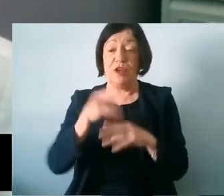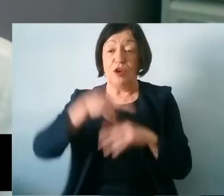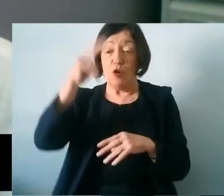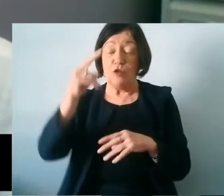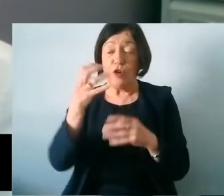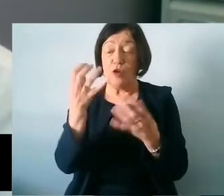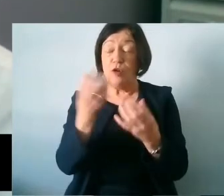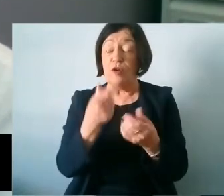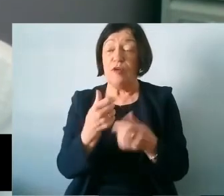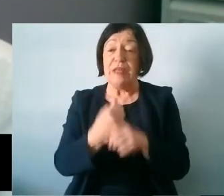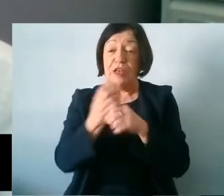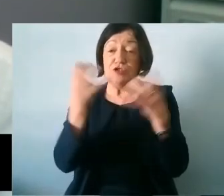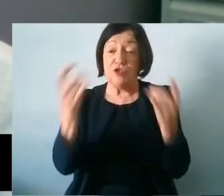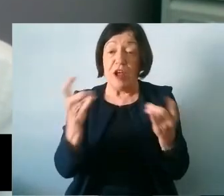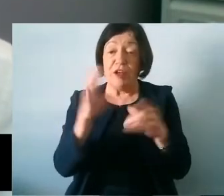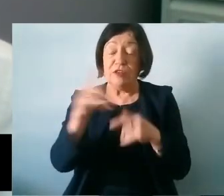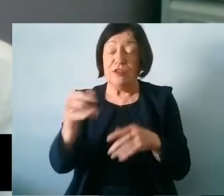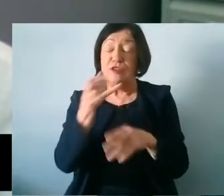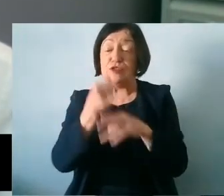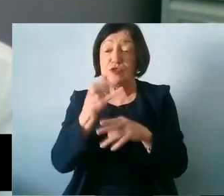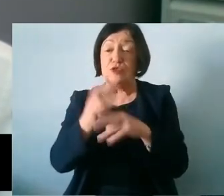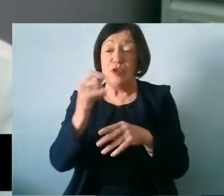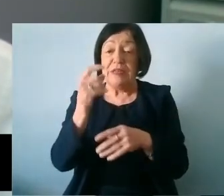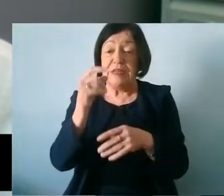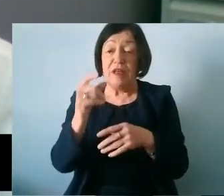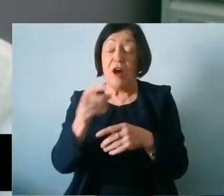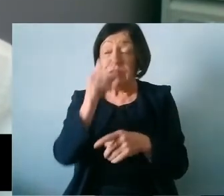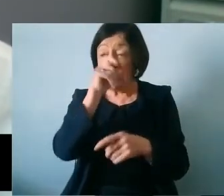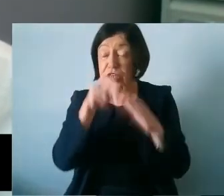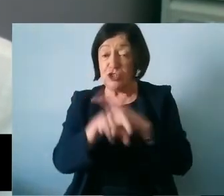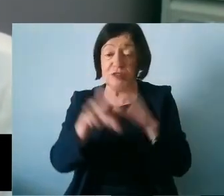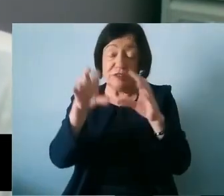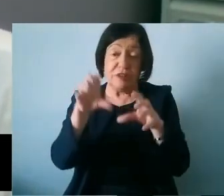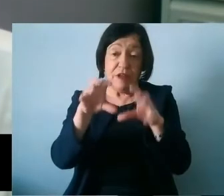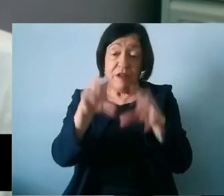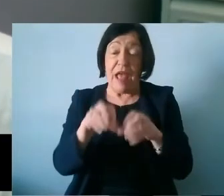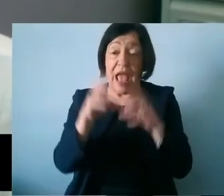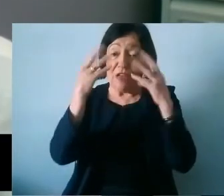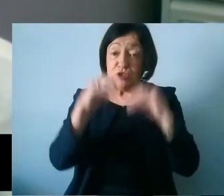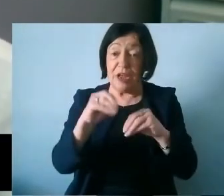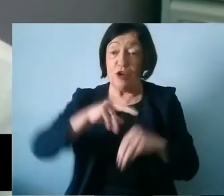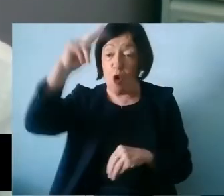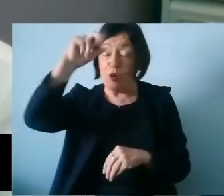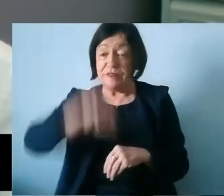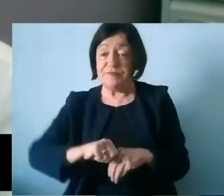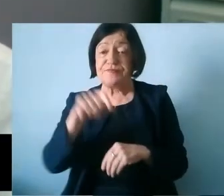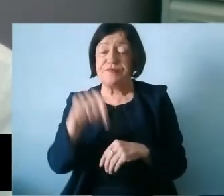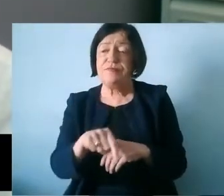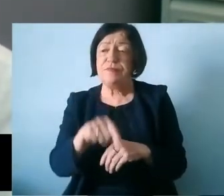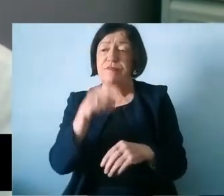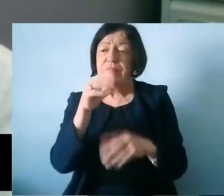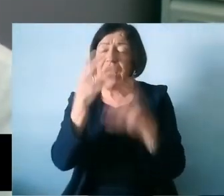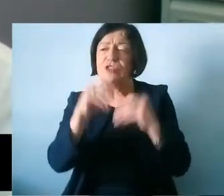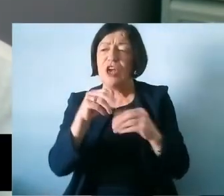of SCOTANS, which is the Standing Conference on Teacher Education North and South. In relation to Educational Underachievement,